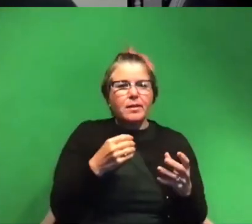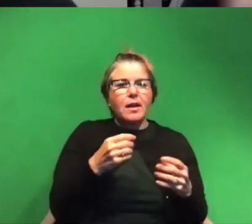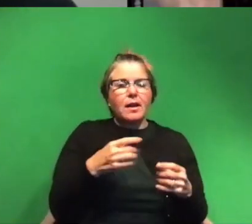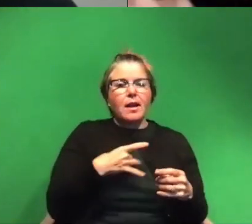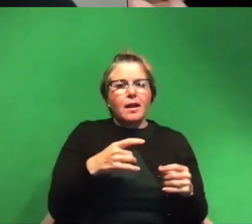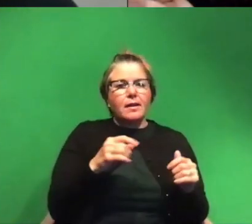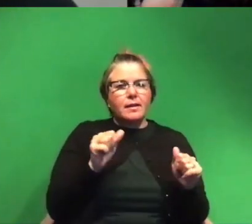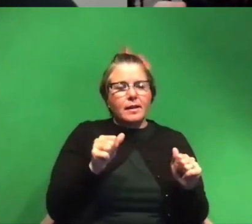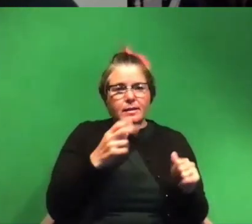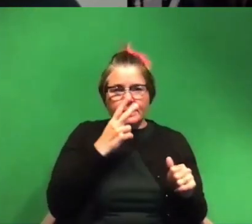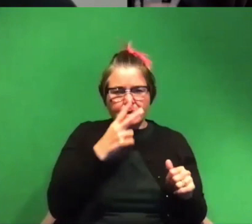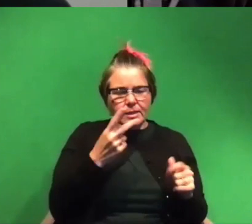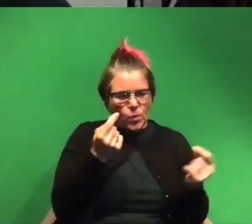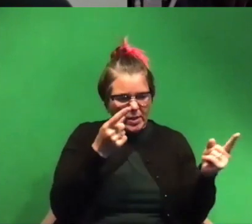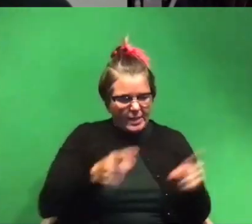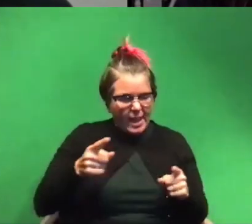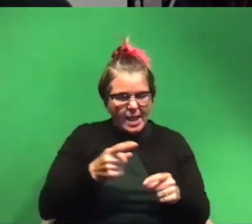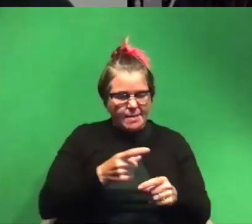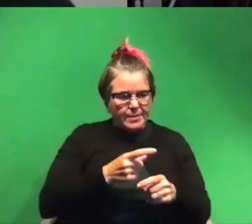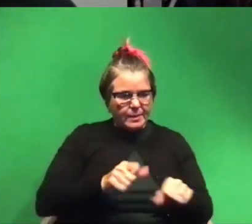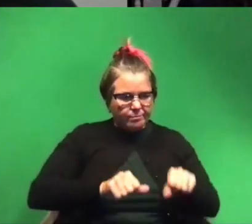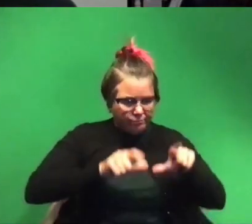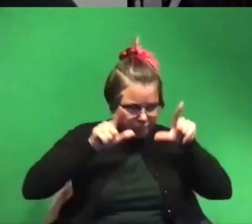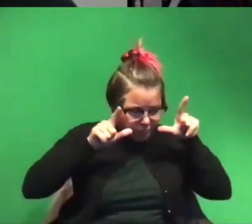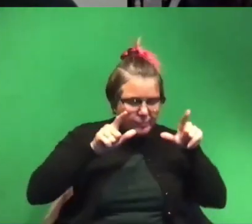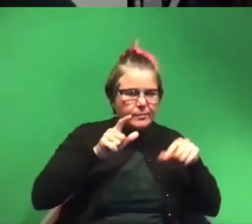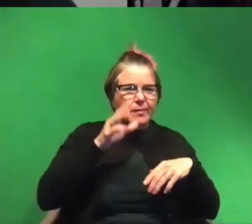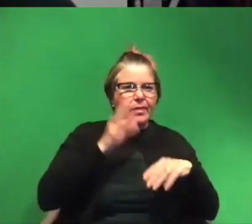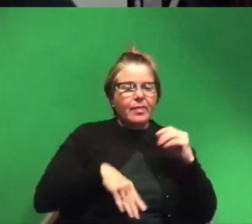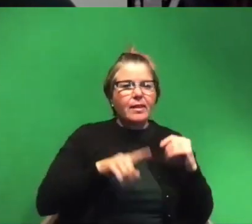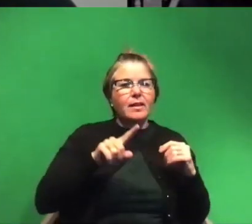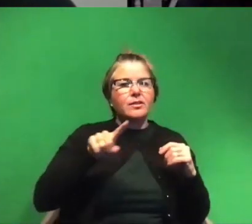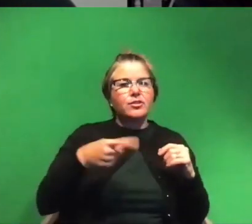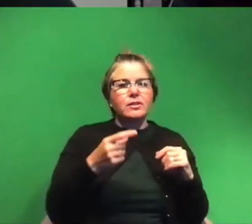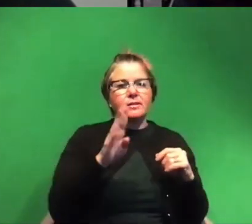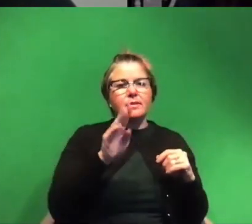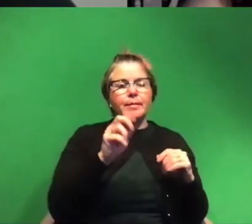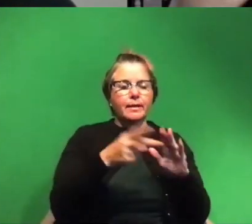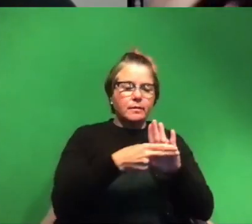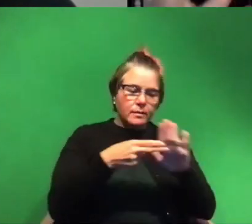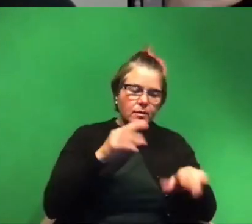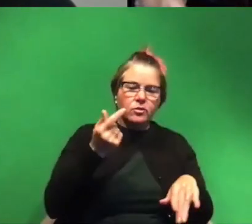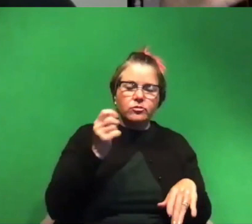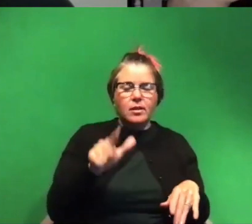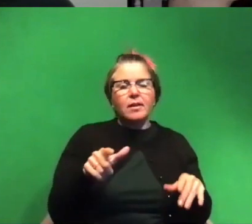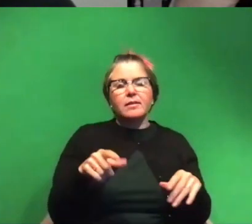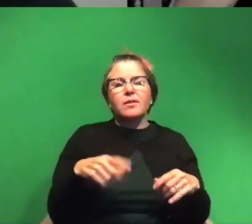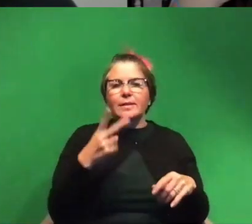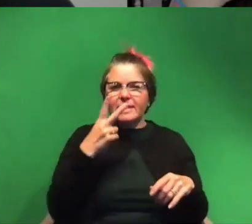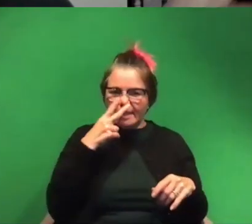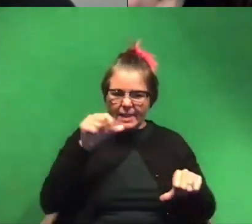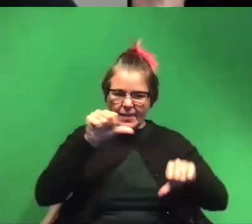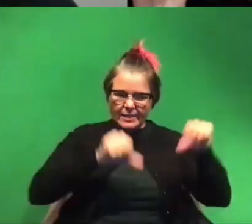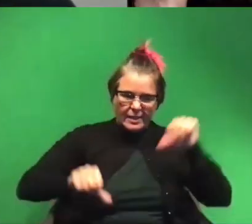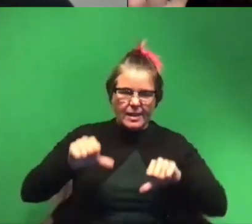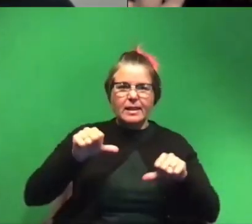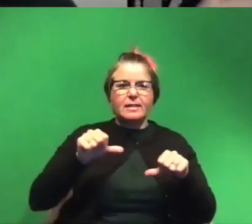see what's happening as opposed to just like getting a band on a gel and having to interpret what that means like seeing the science in like